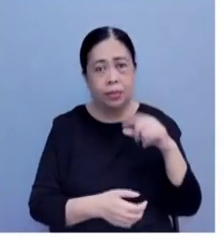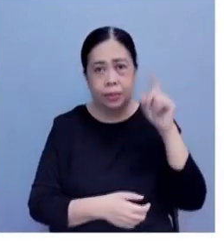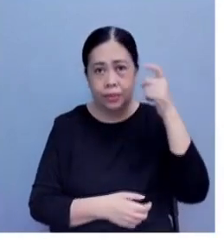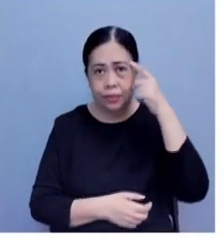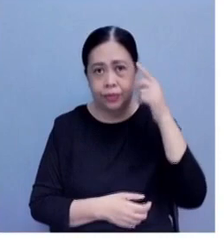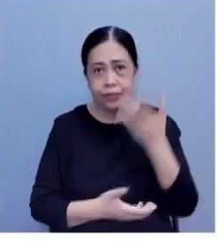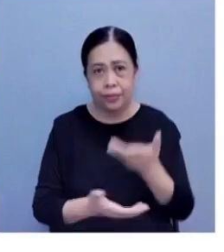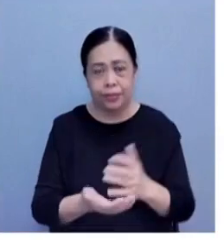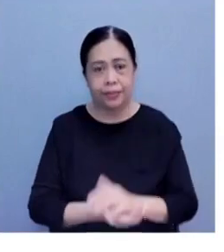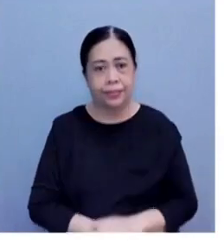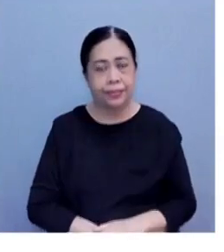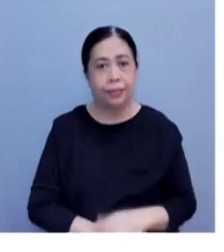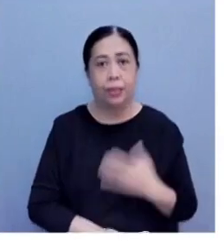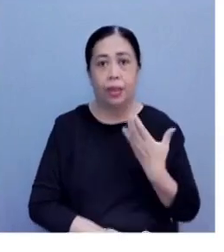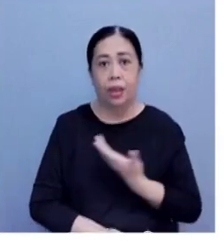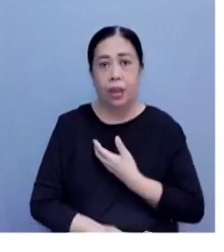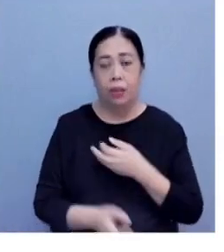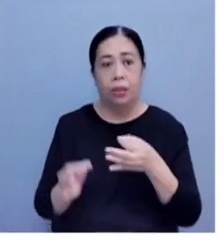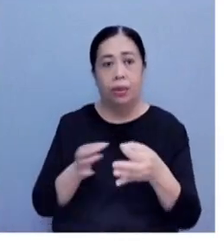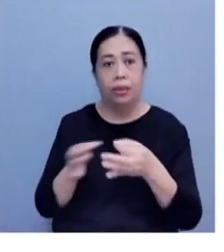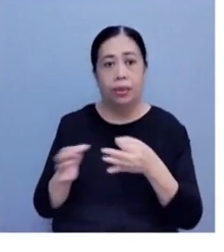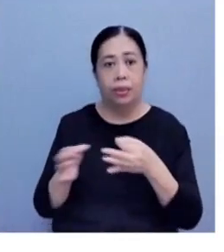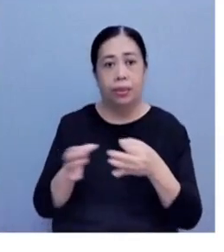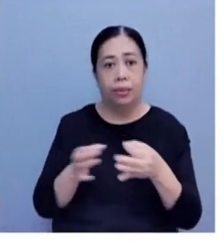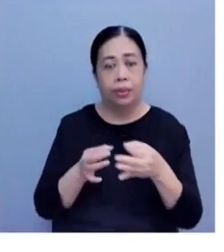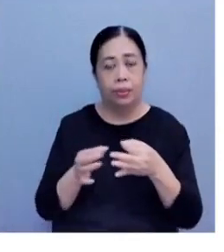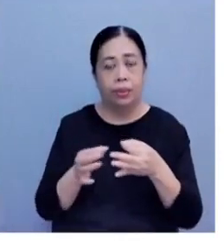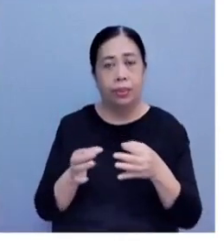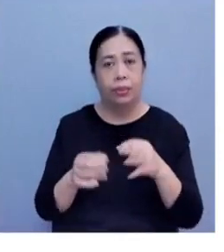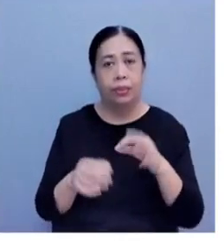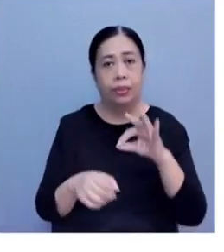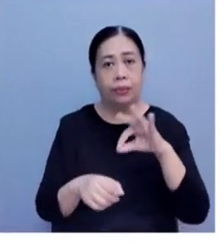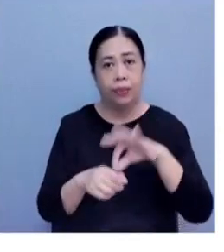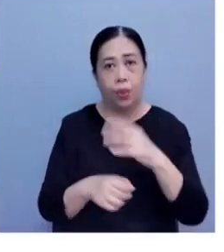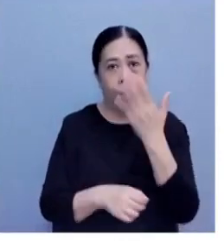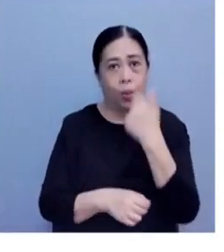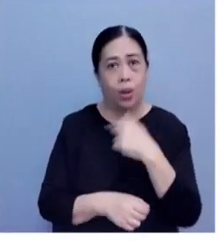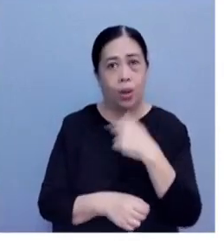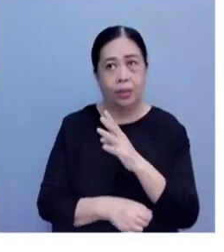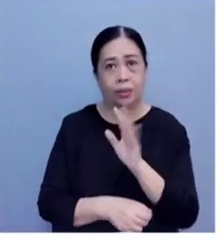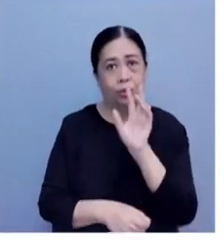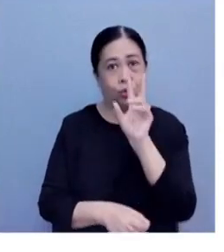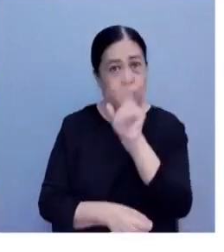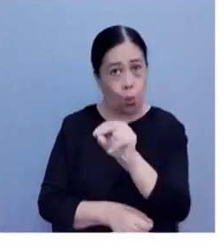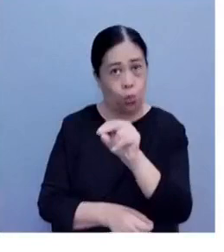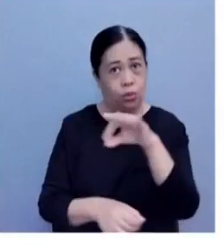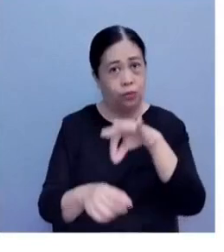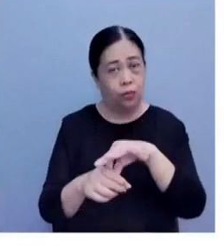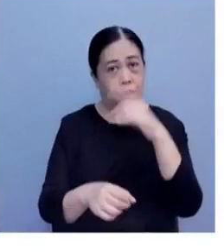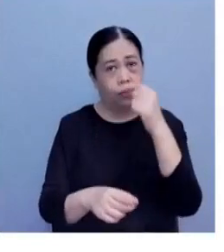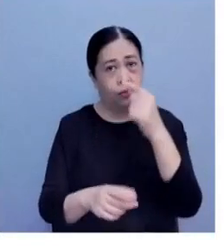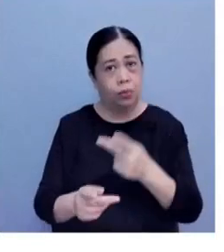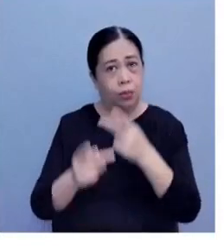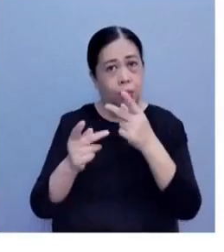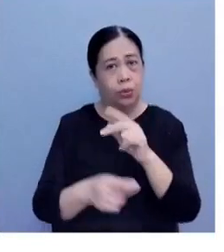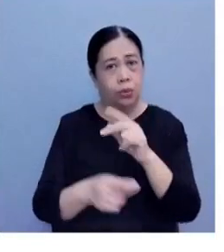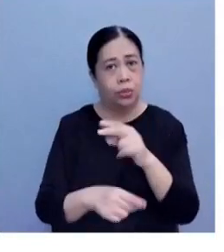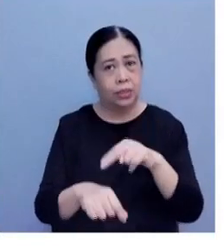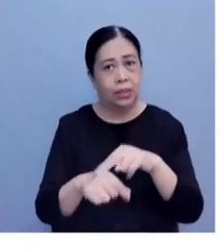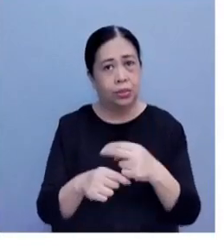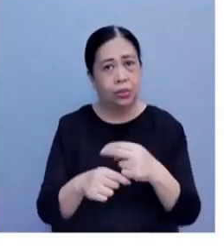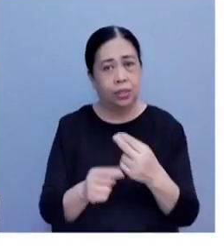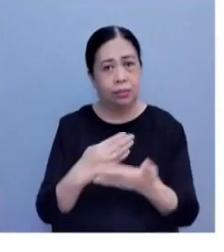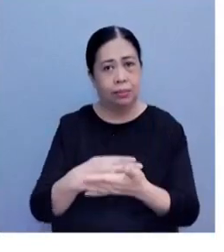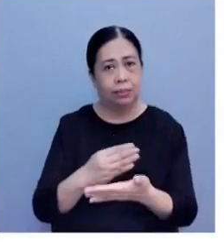In our explanation of both, kaya tayo nag-know sa proposed 2024 national budget as it is right now. Kasi